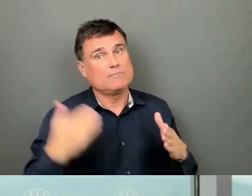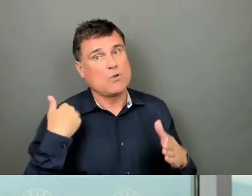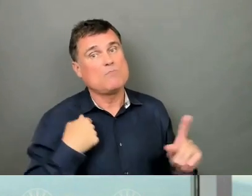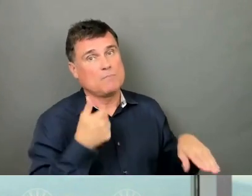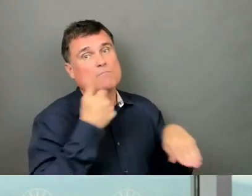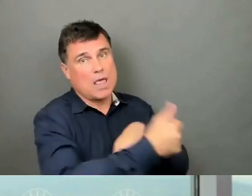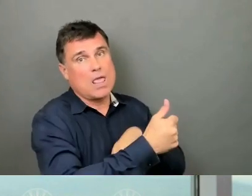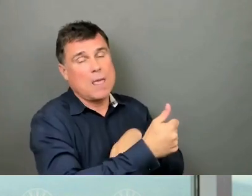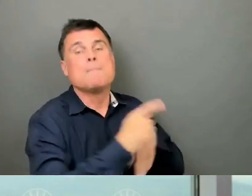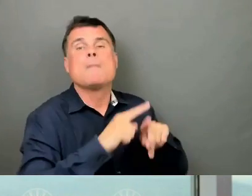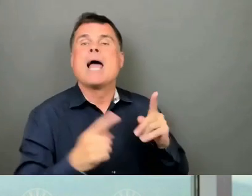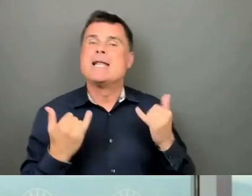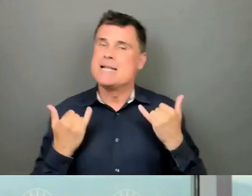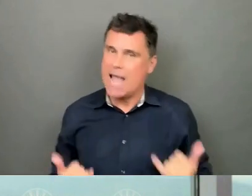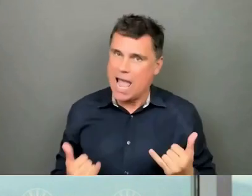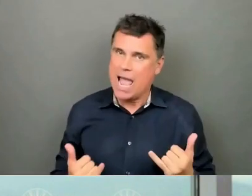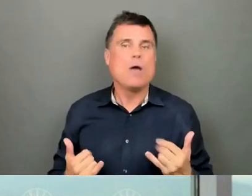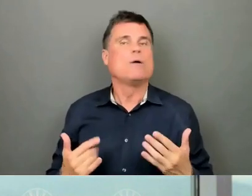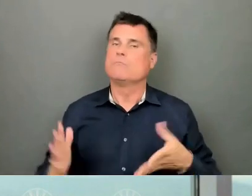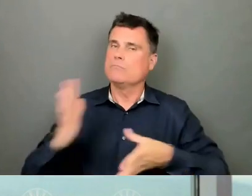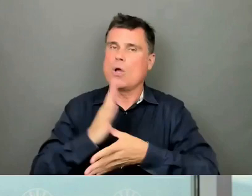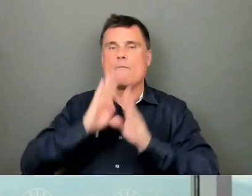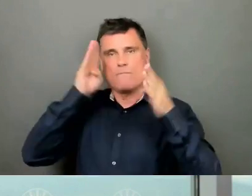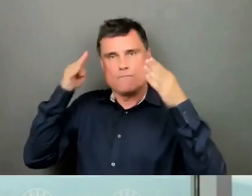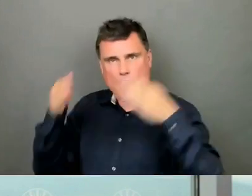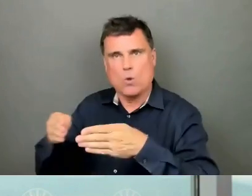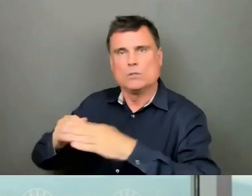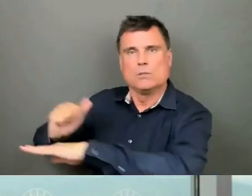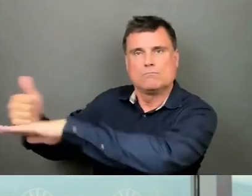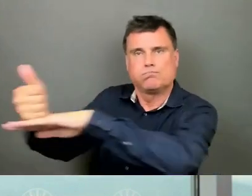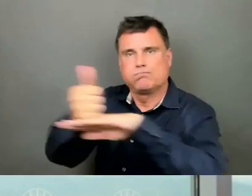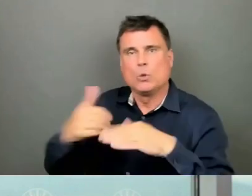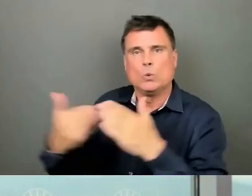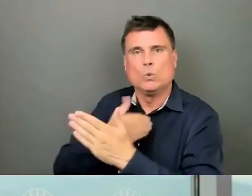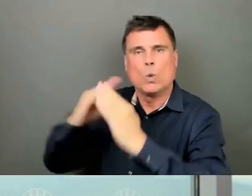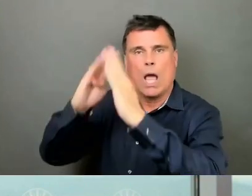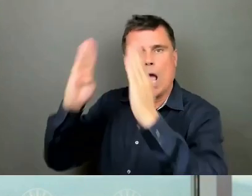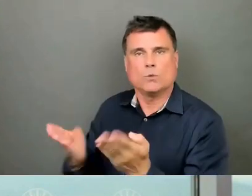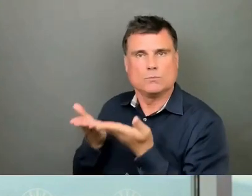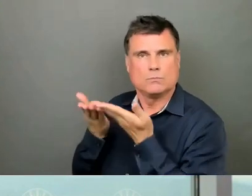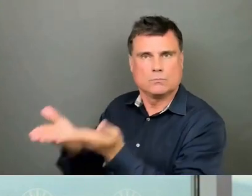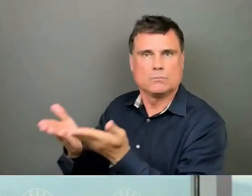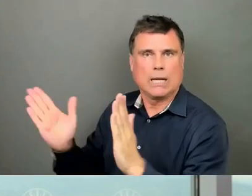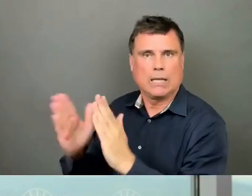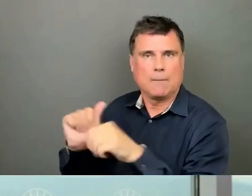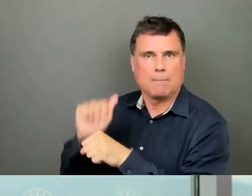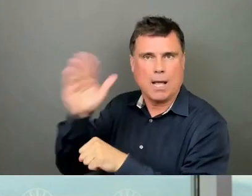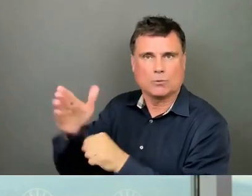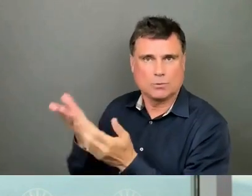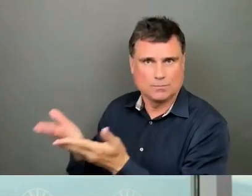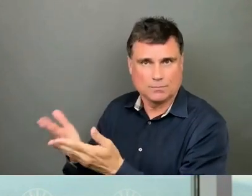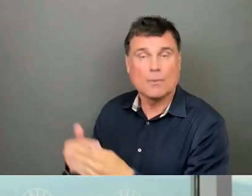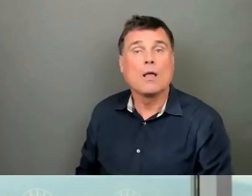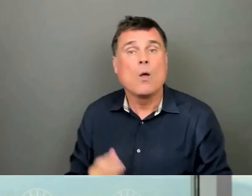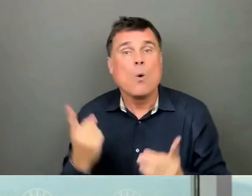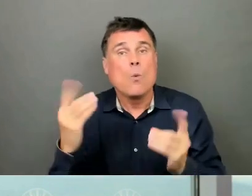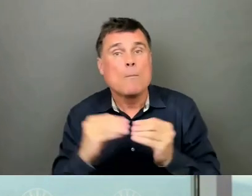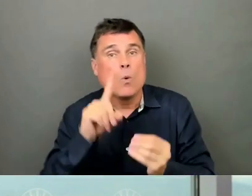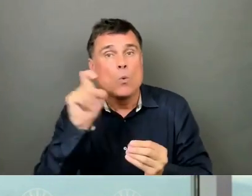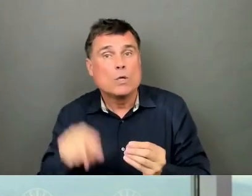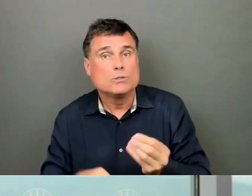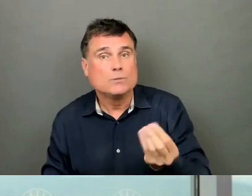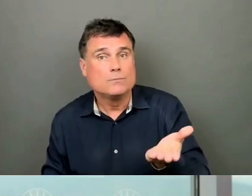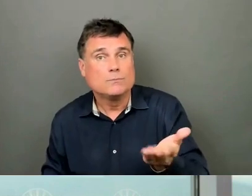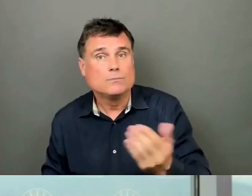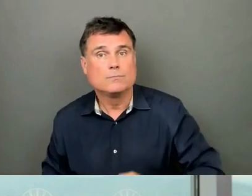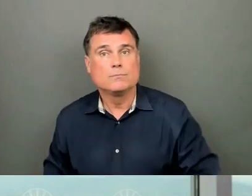housing crisis is to get these units built. And that's what this MOU aims at. We have time for one more question. Our final question today goes to Graham